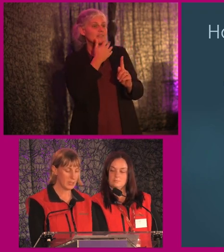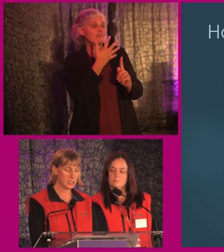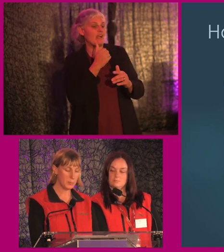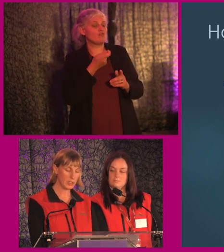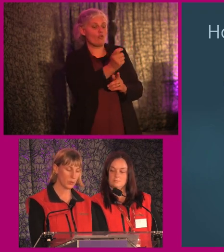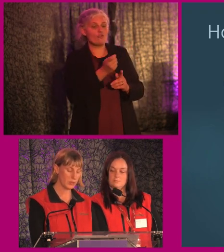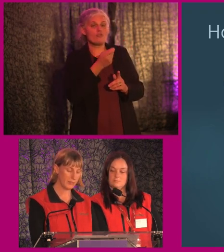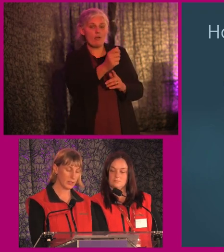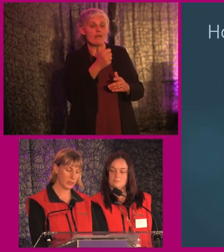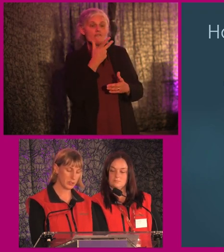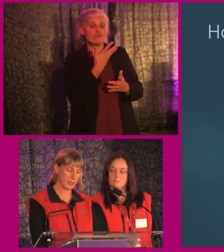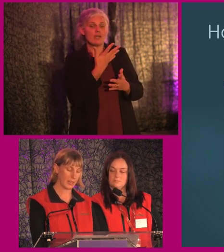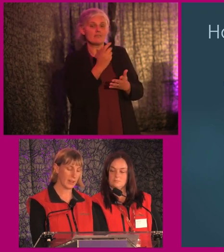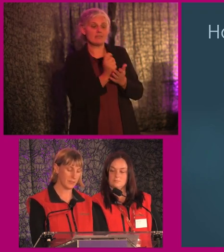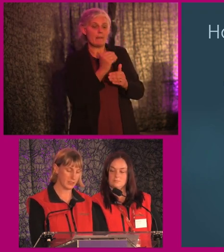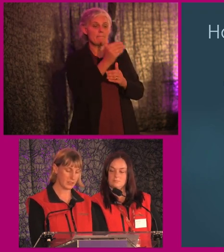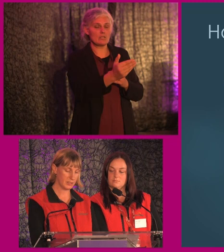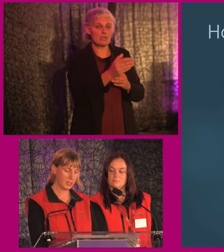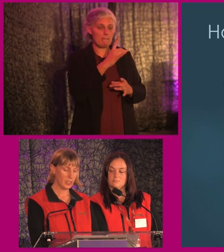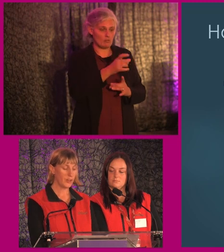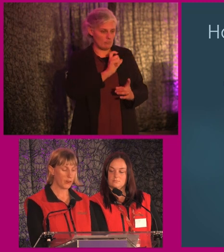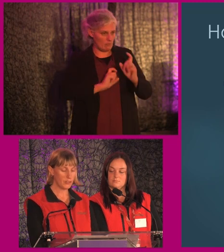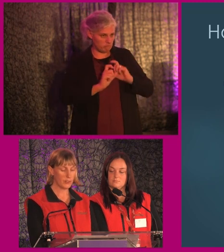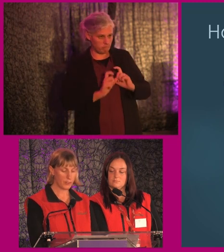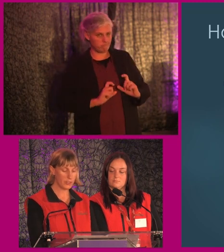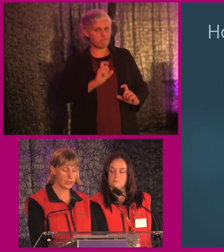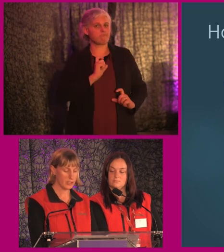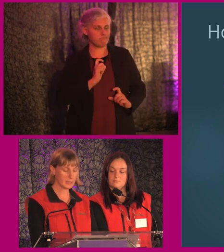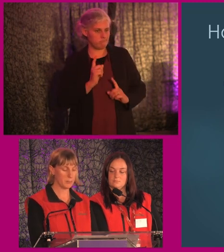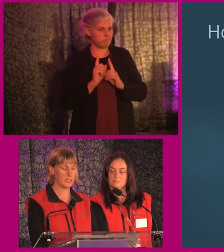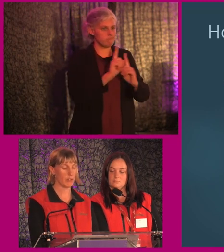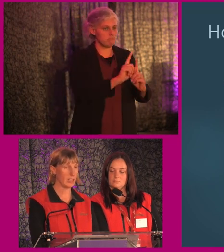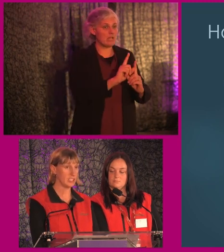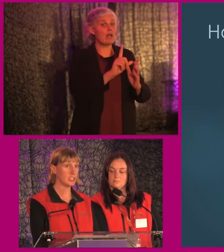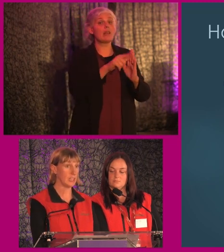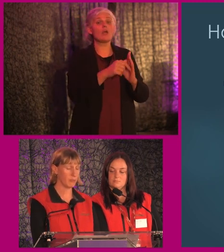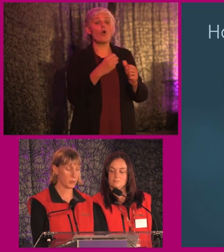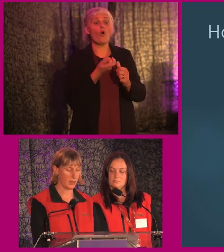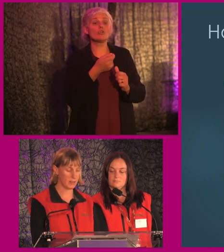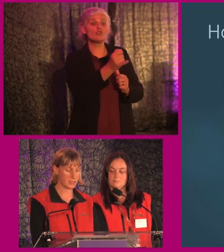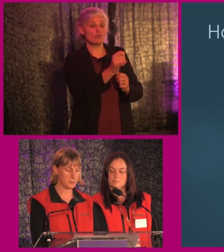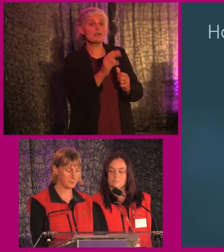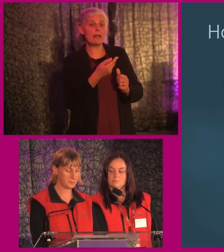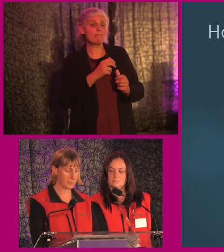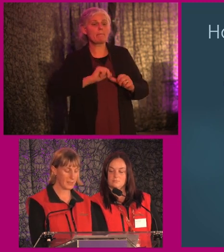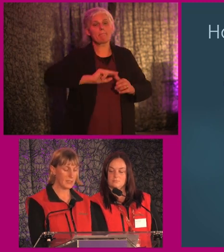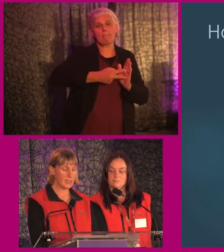to make sure they feel comfortable and confident. Further journeys can be arranged if required.